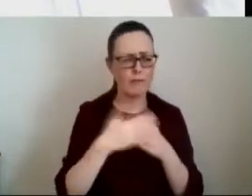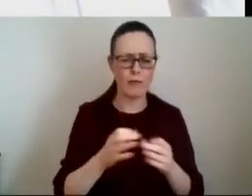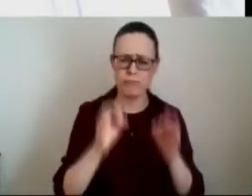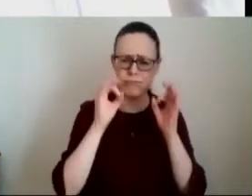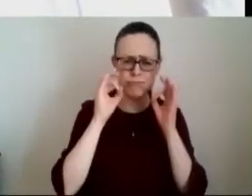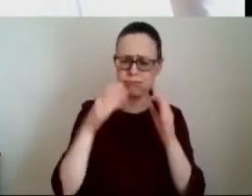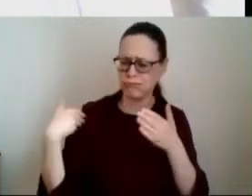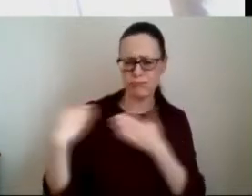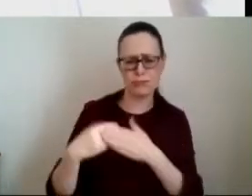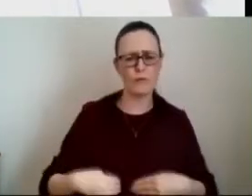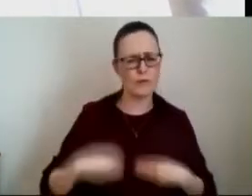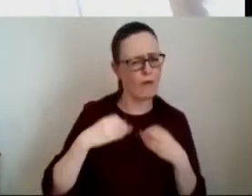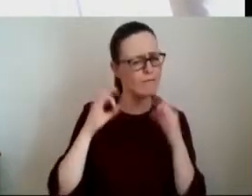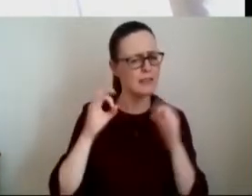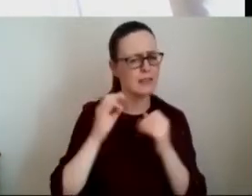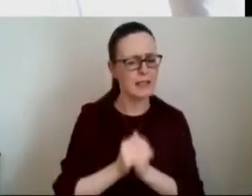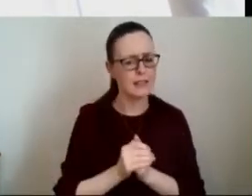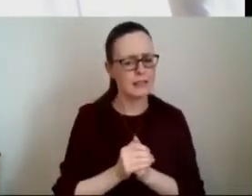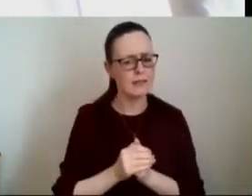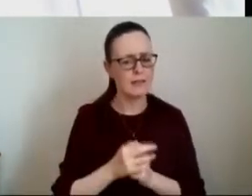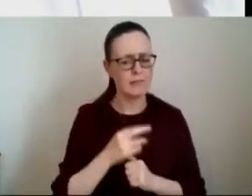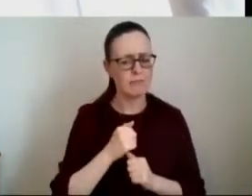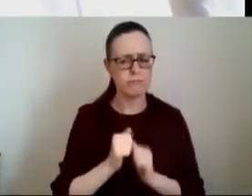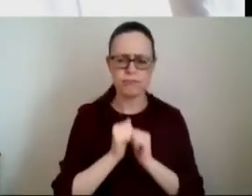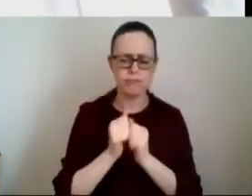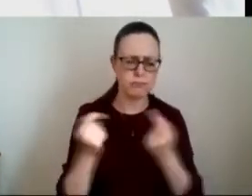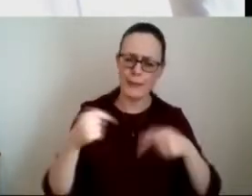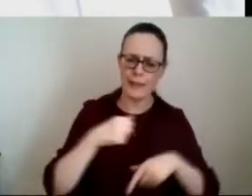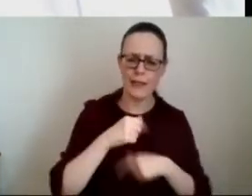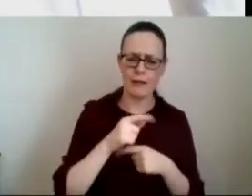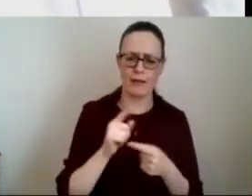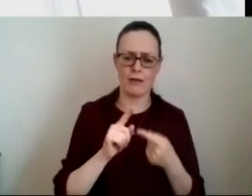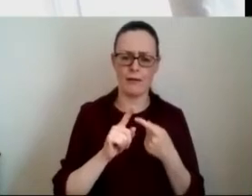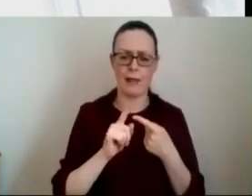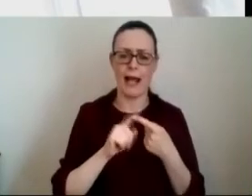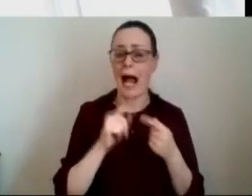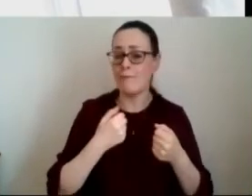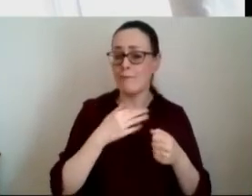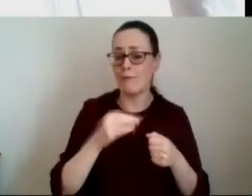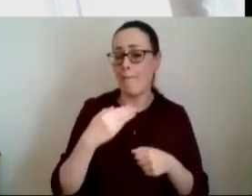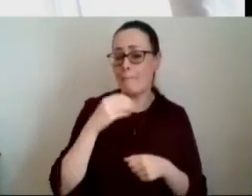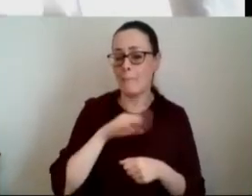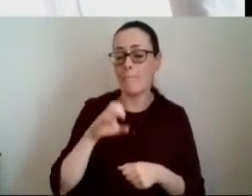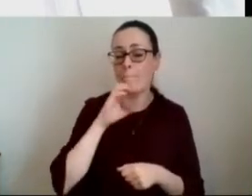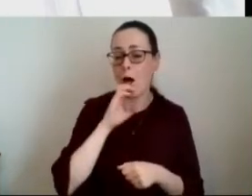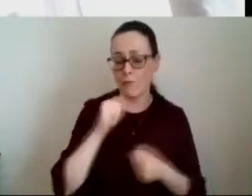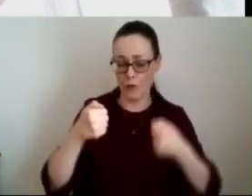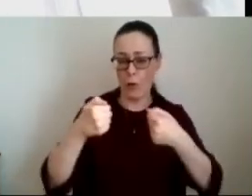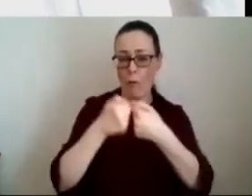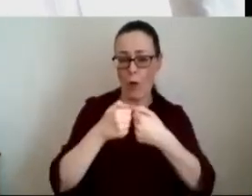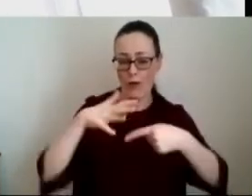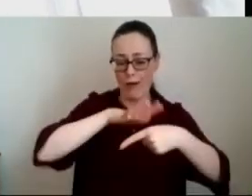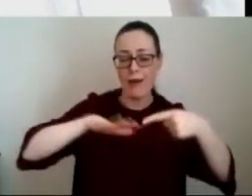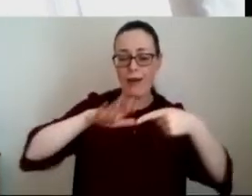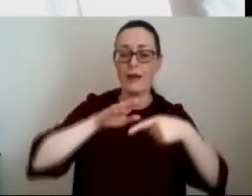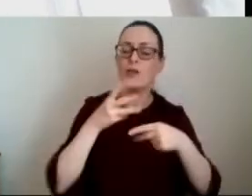so far this morning and it's a real privilege to be here as a as a border county woman i'm from monaghan and it's from on that note i